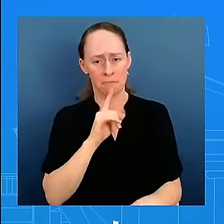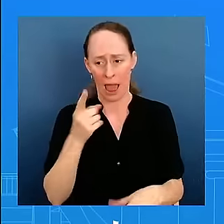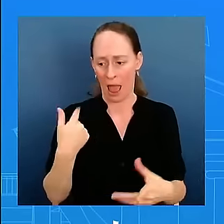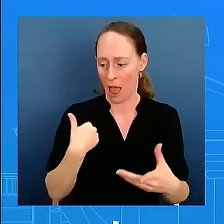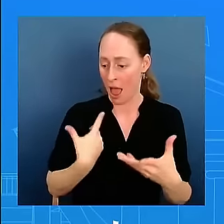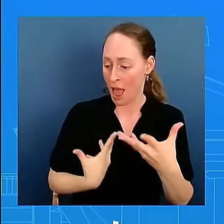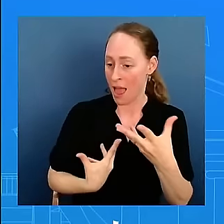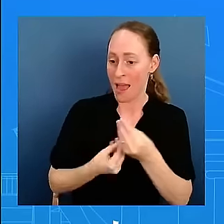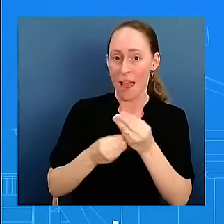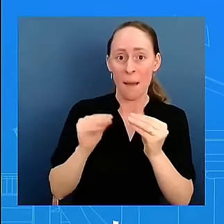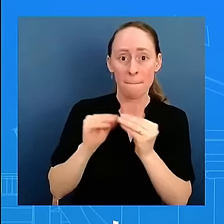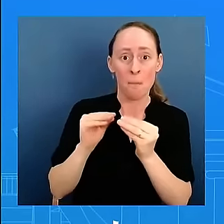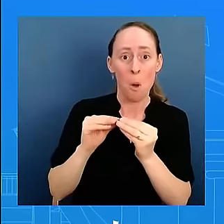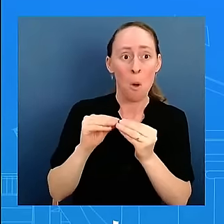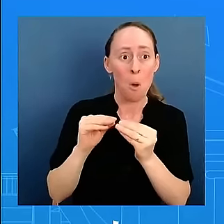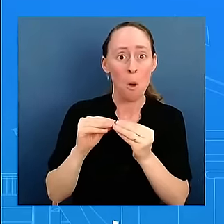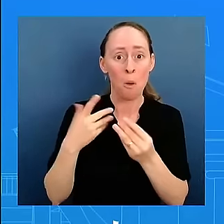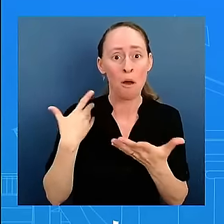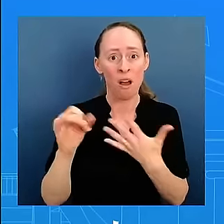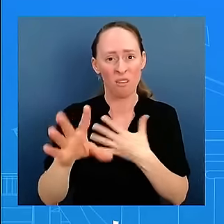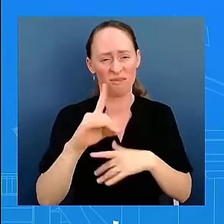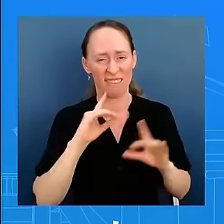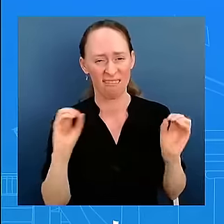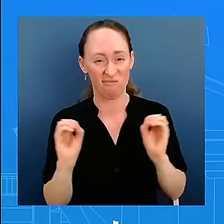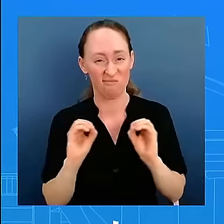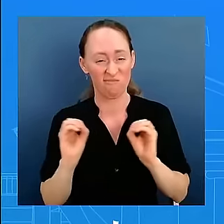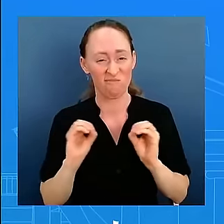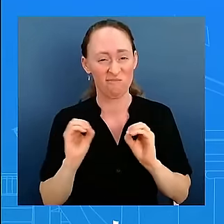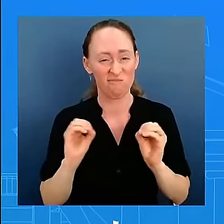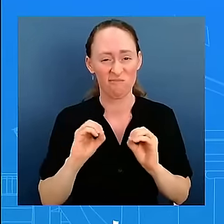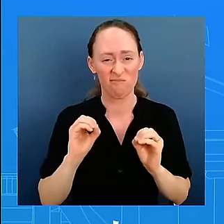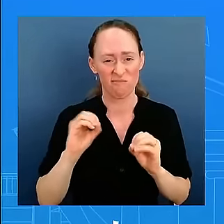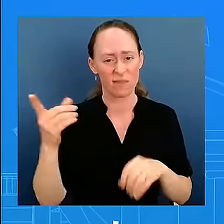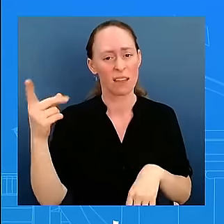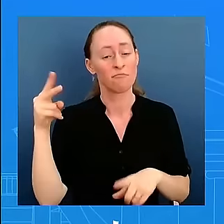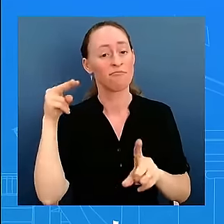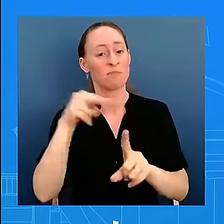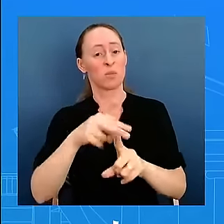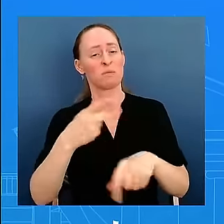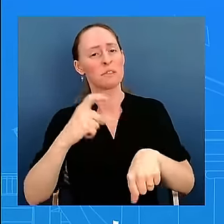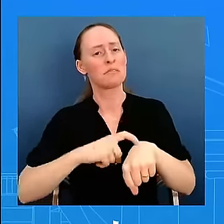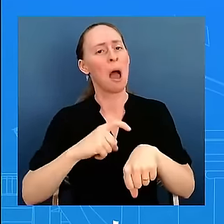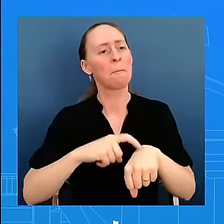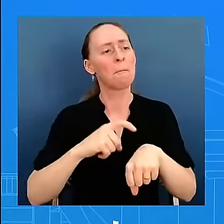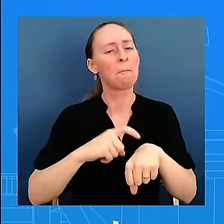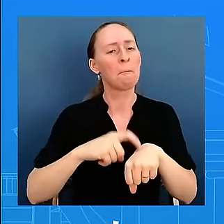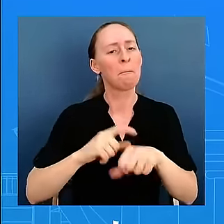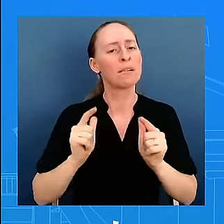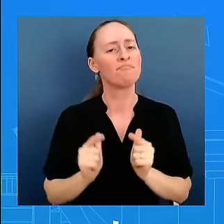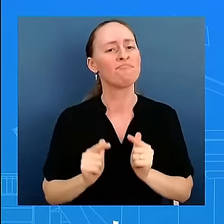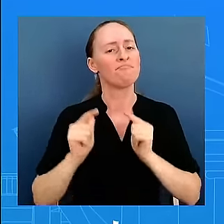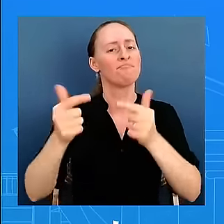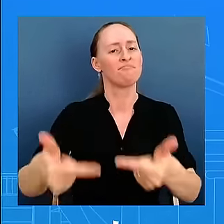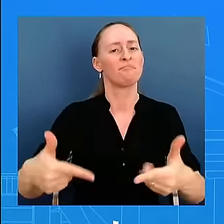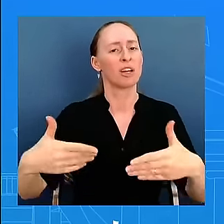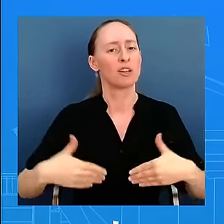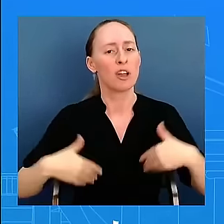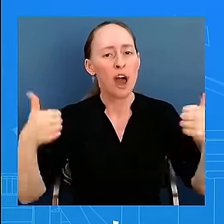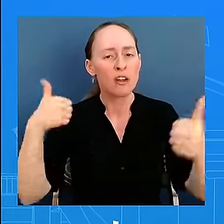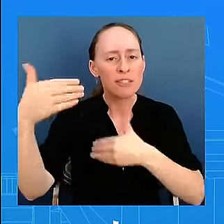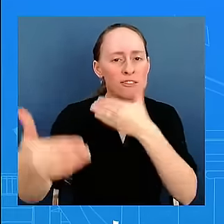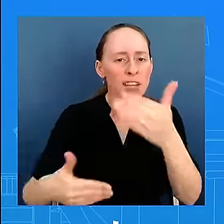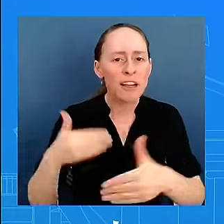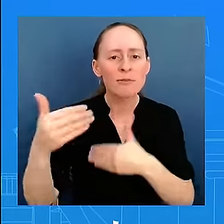said yes he talked about passing the torch he talked about unity he talked about bringing the country together that is what he wanted to share to the american people